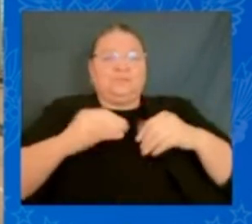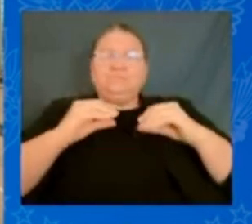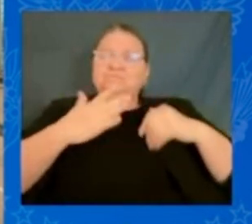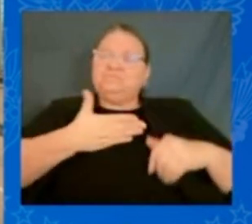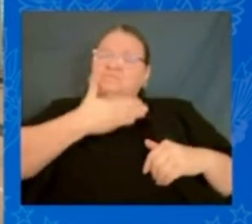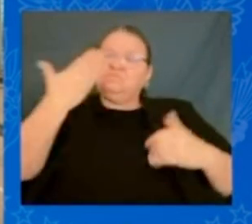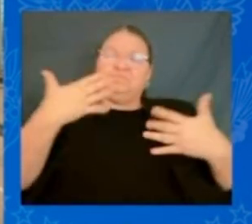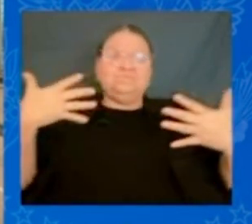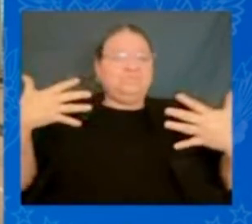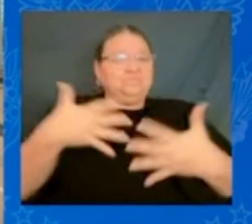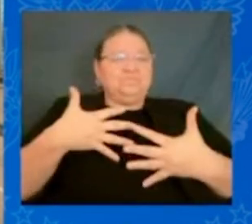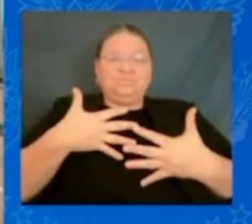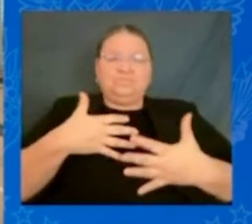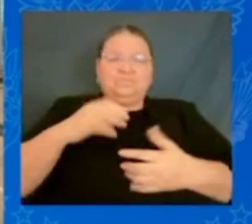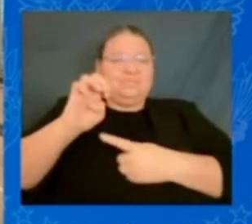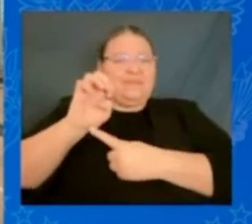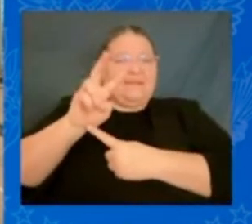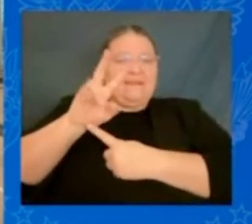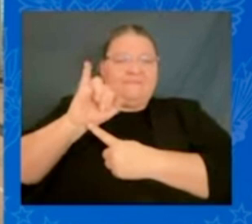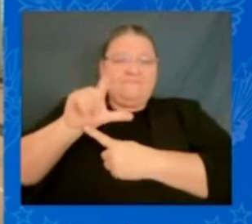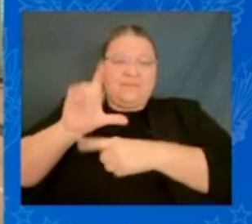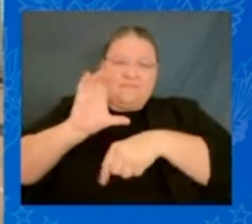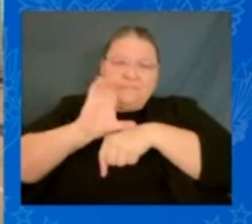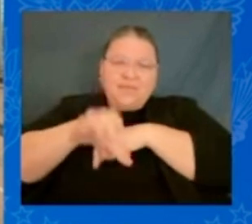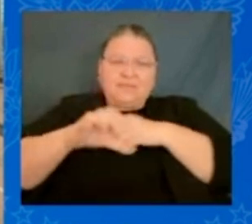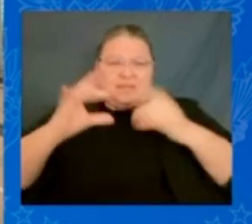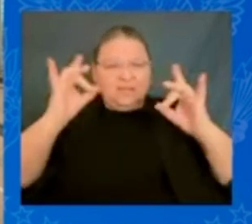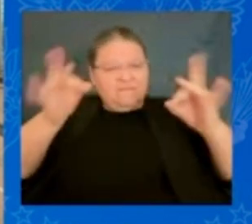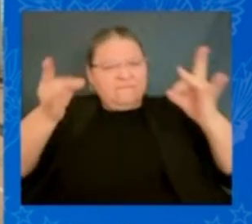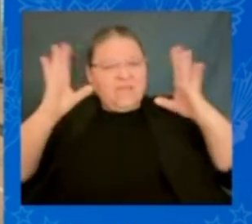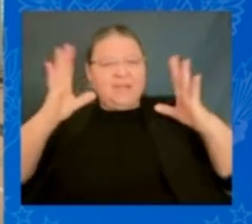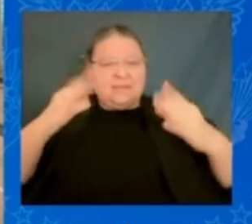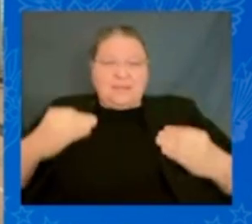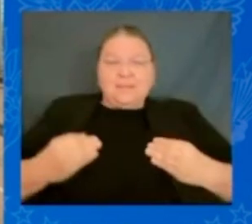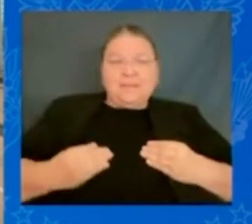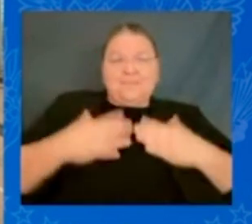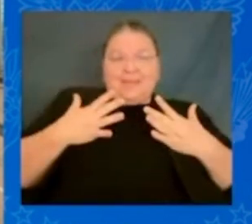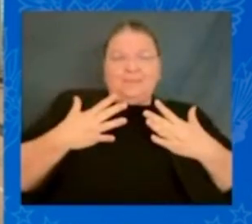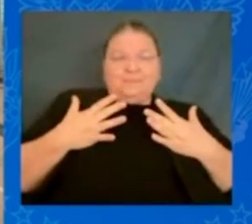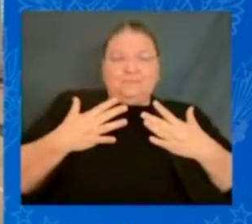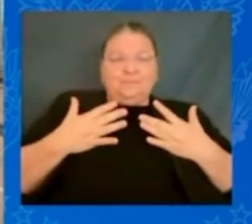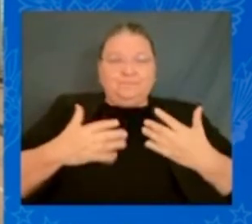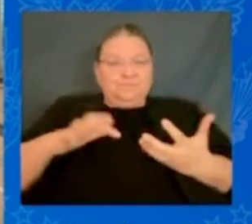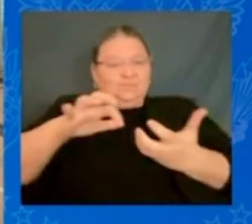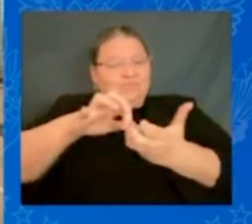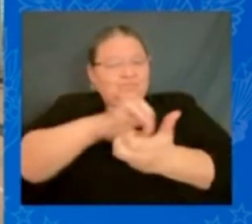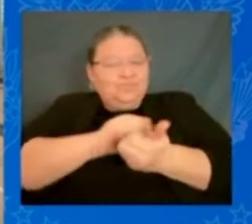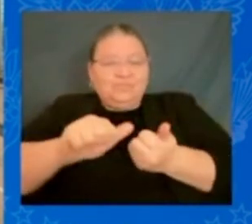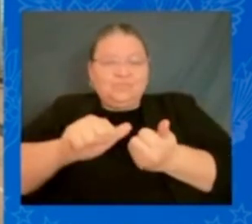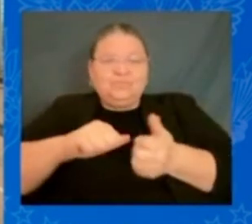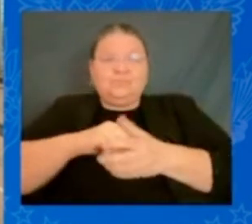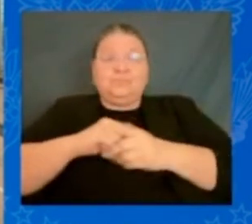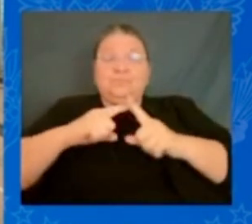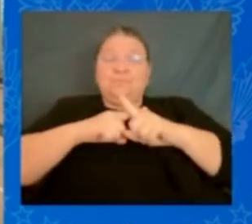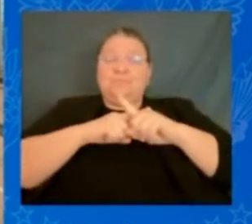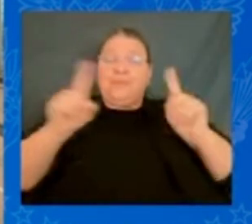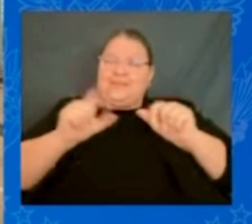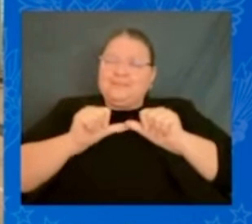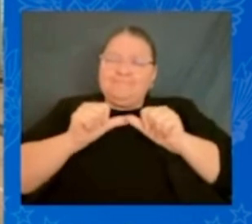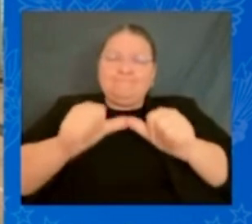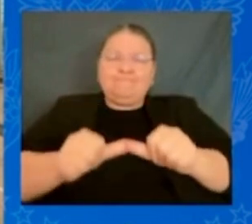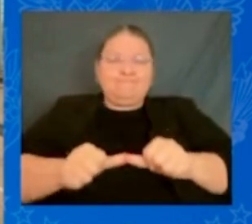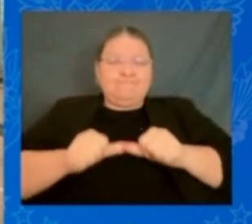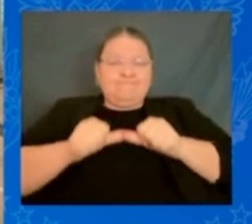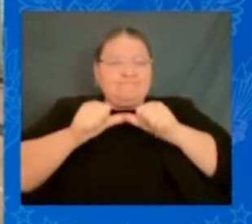forces of hate conspired to demise, but they endured. They forced the